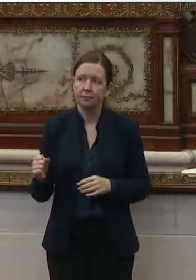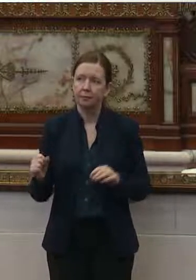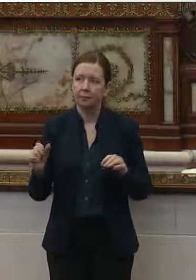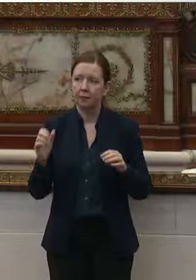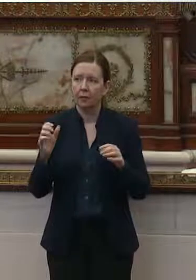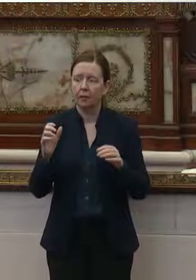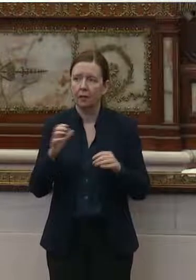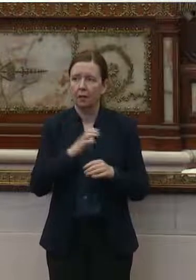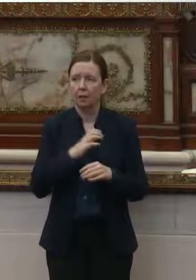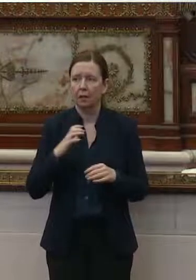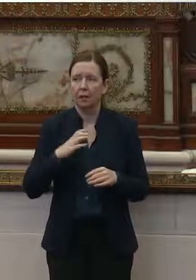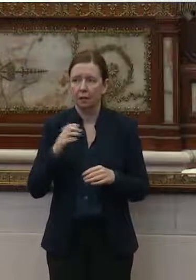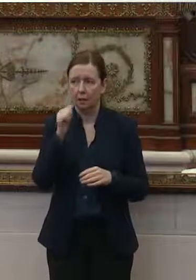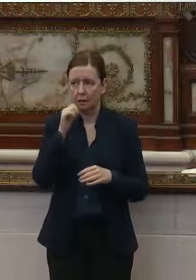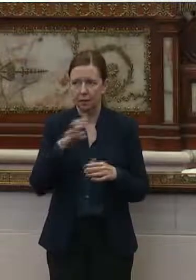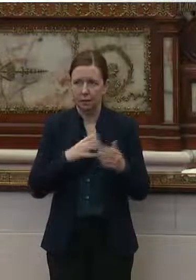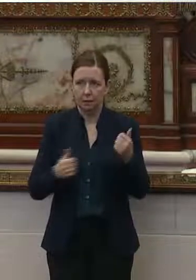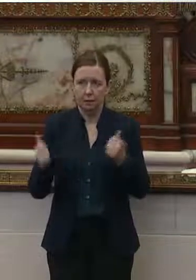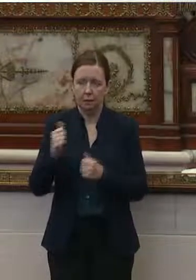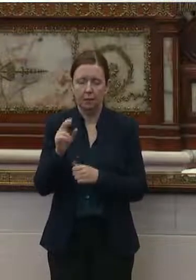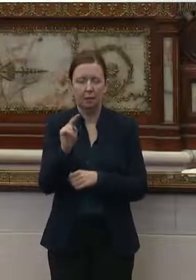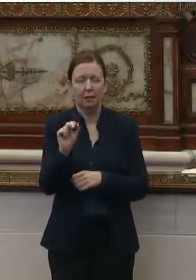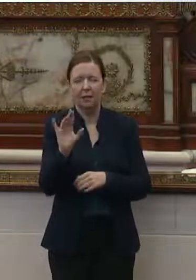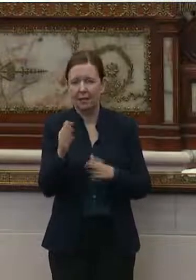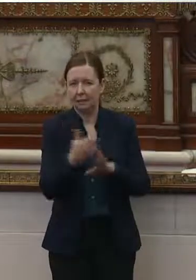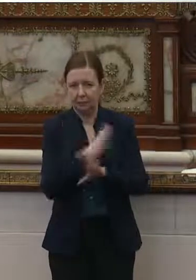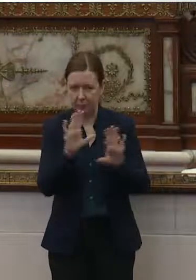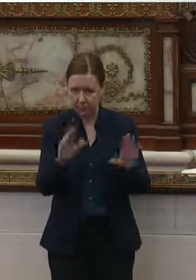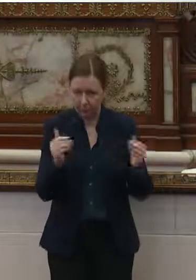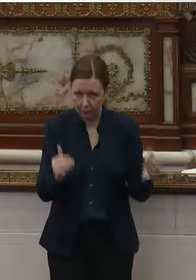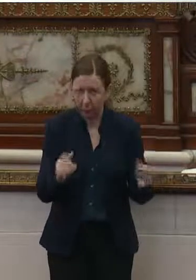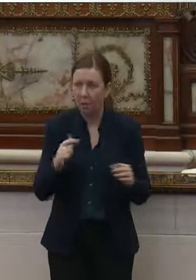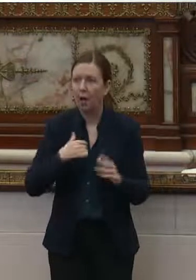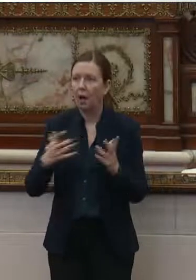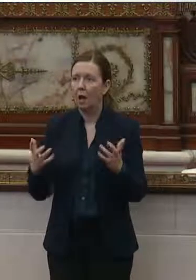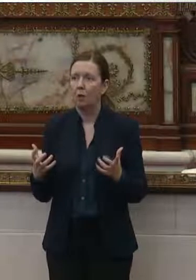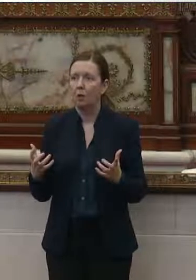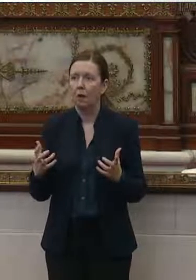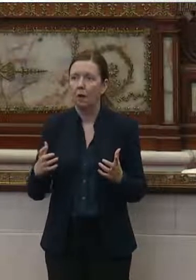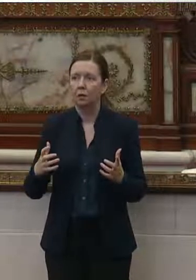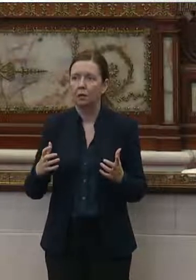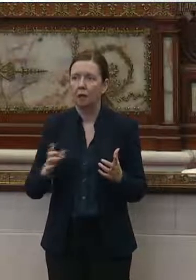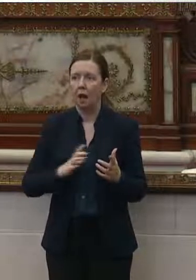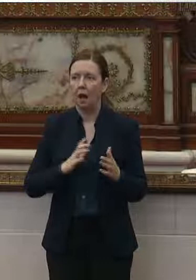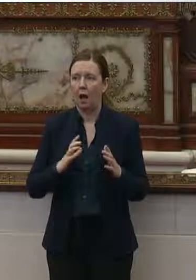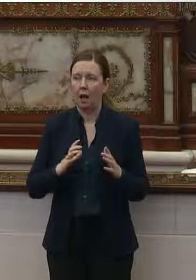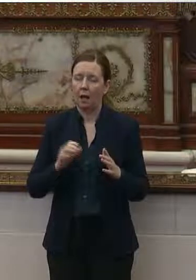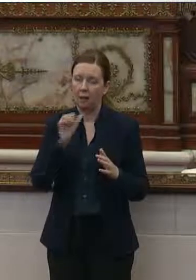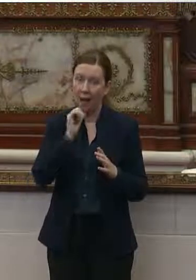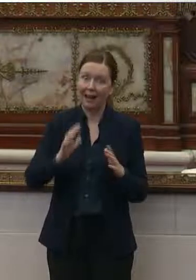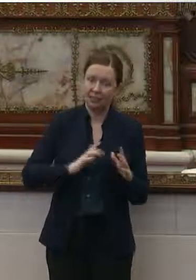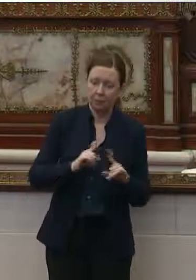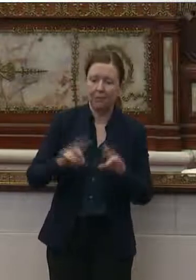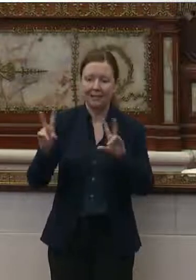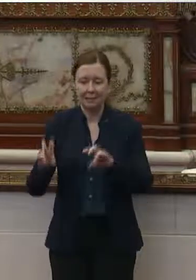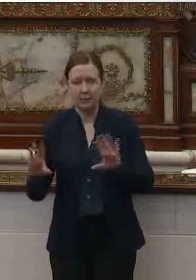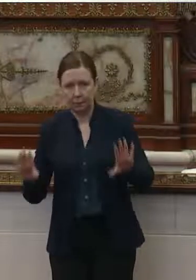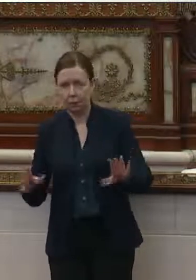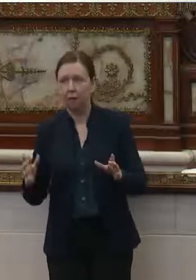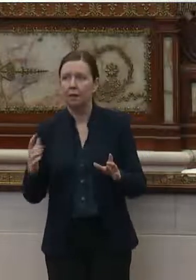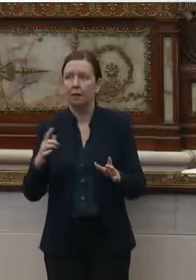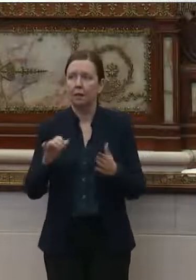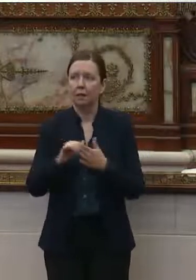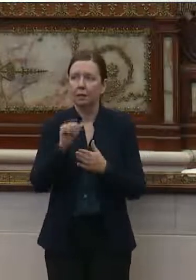Can I, Nancy, before you go, I want to give the unofficial assessment, which is